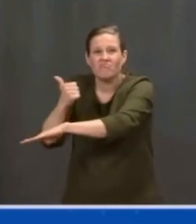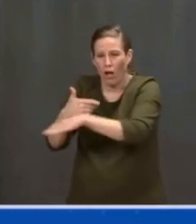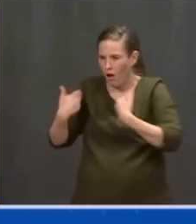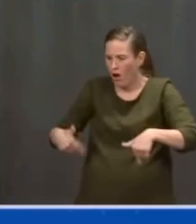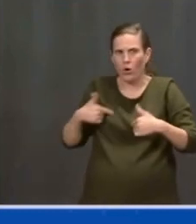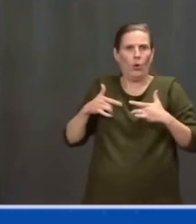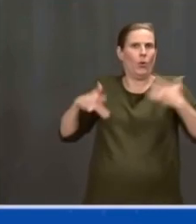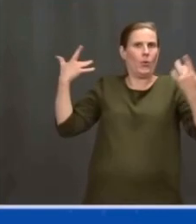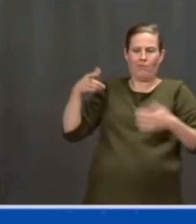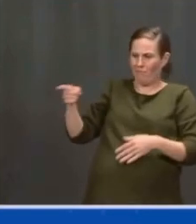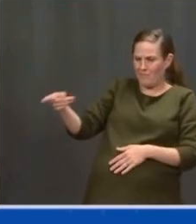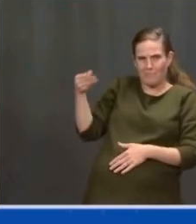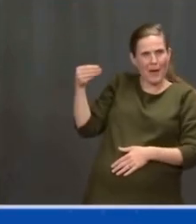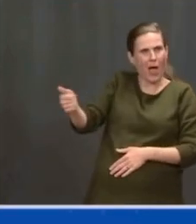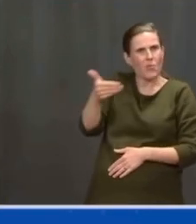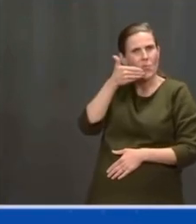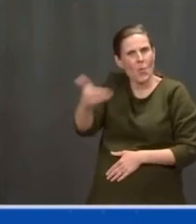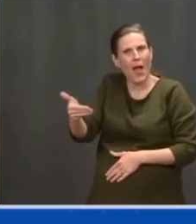and trucks.